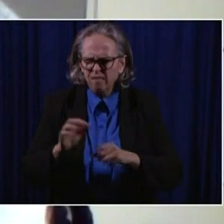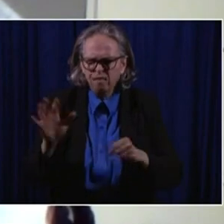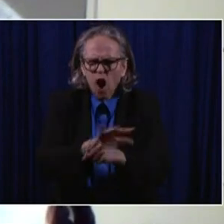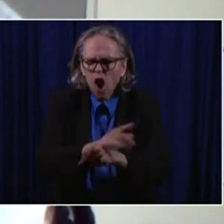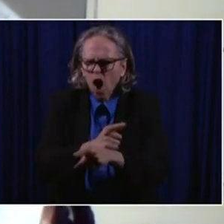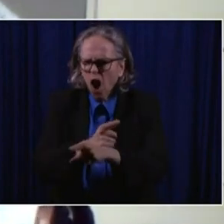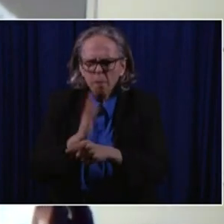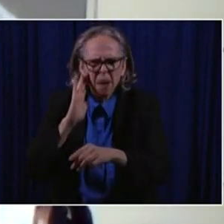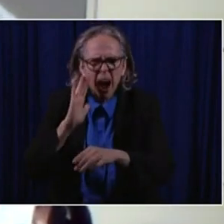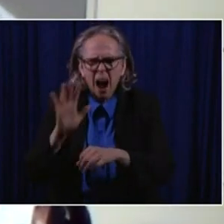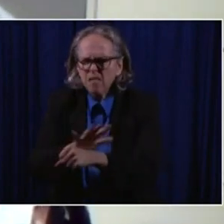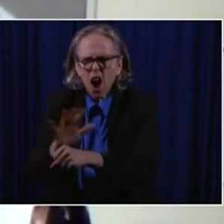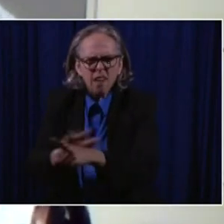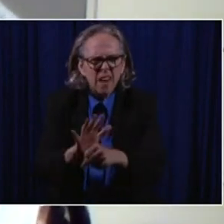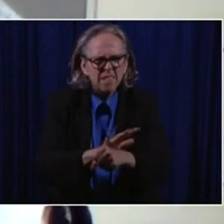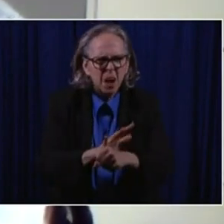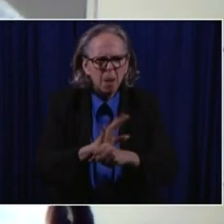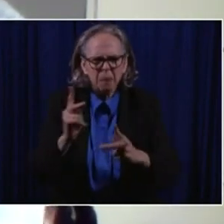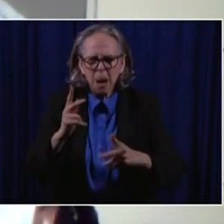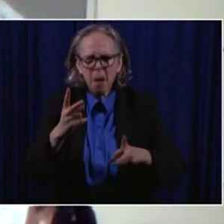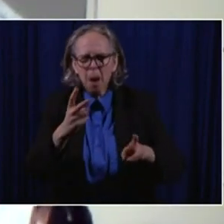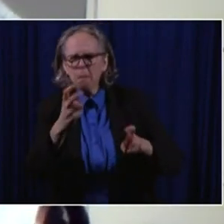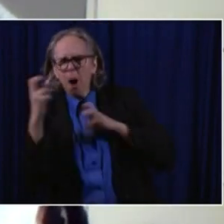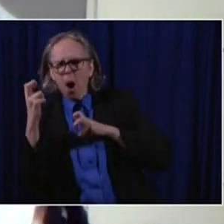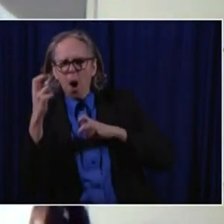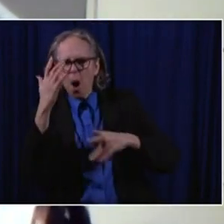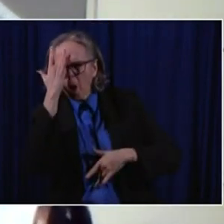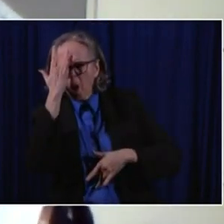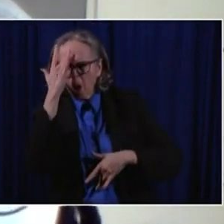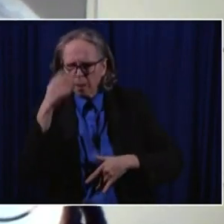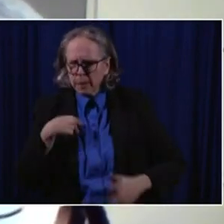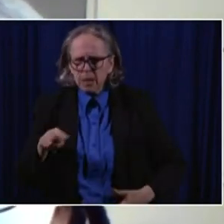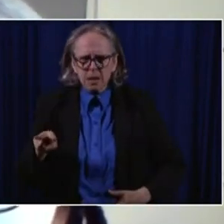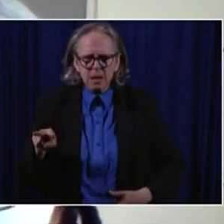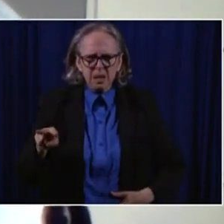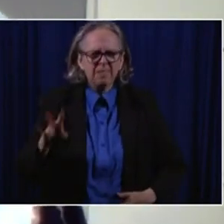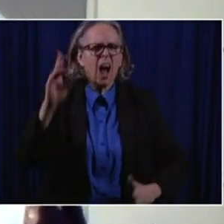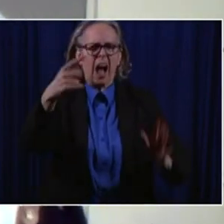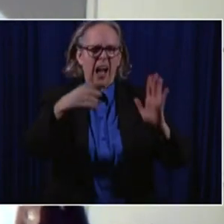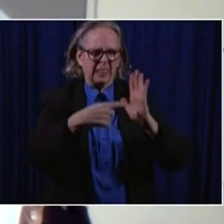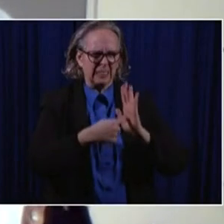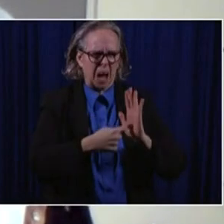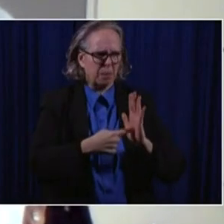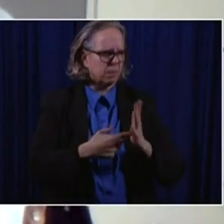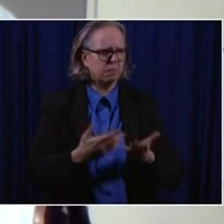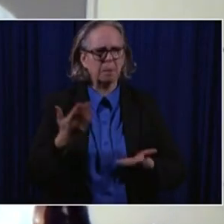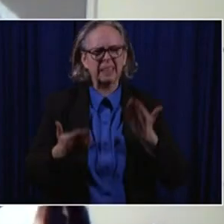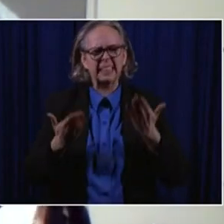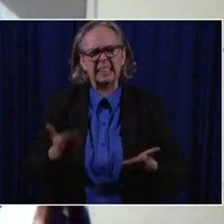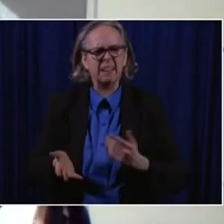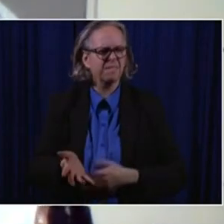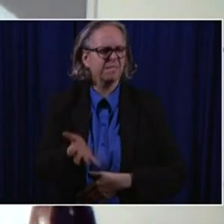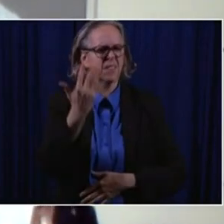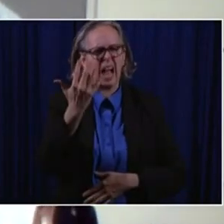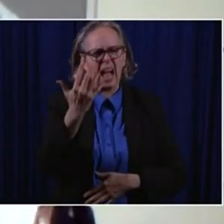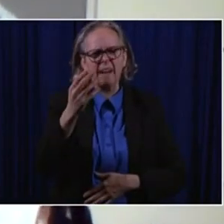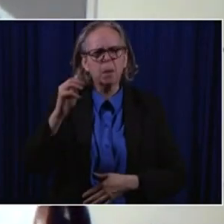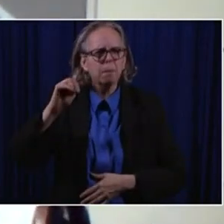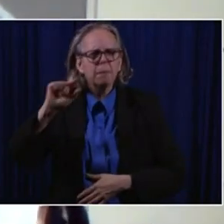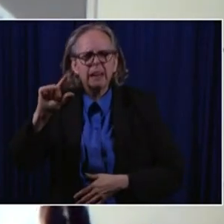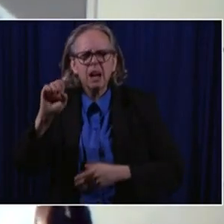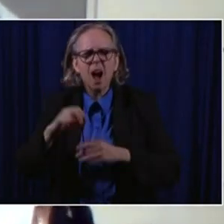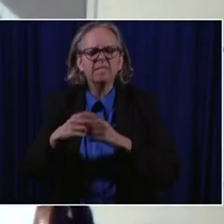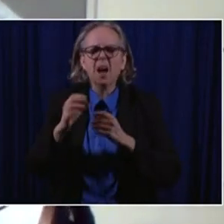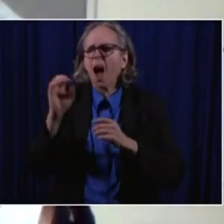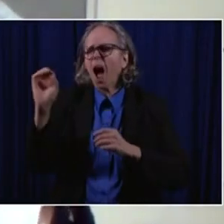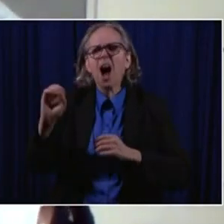Um, they're going from being on like five liters of oxygen to needing to be, uh, on a vent very quickly. Uh,